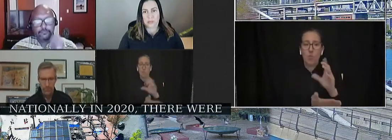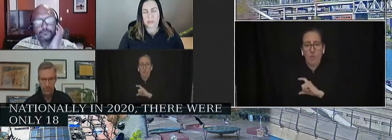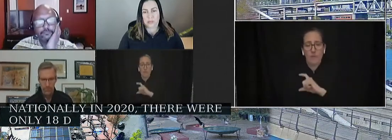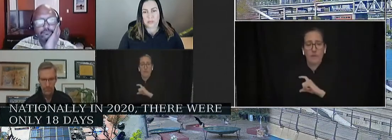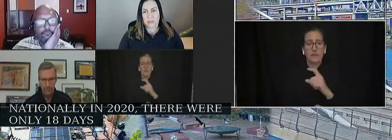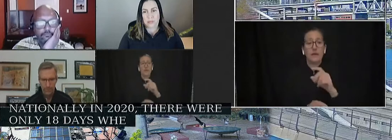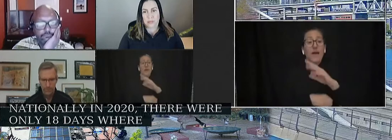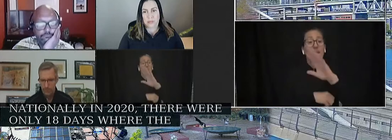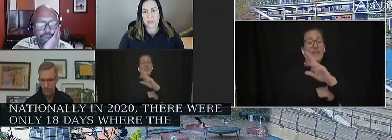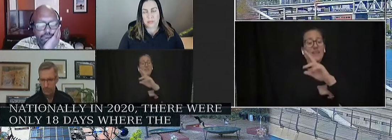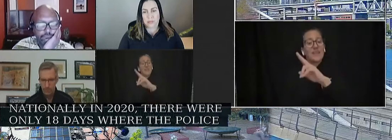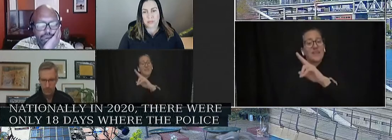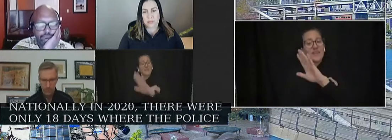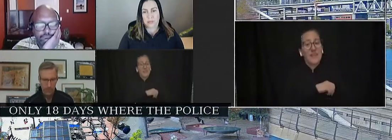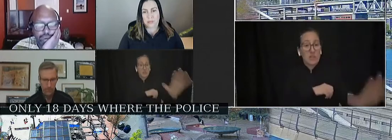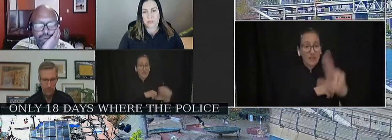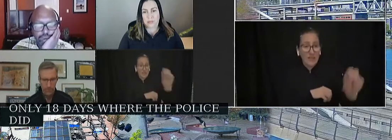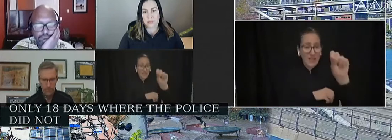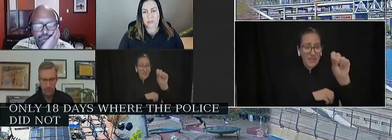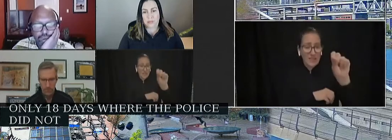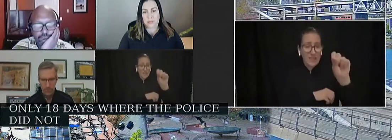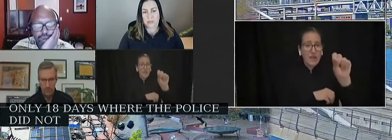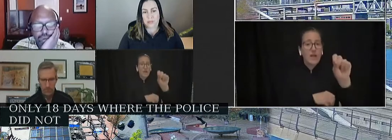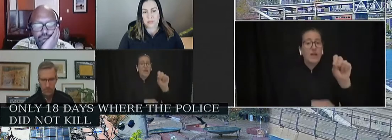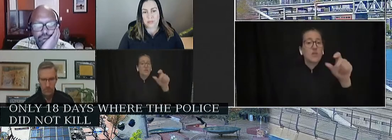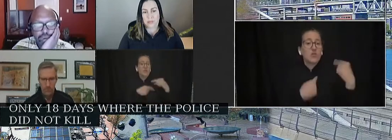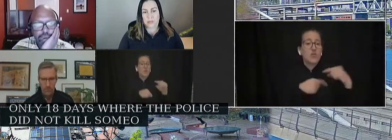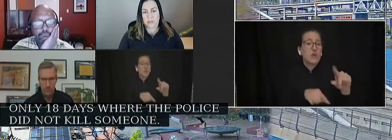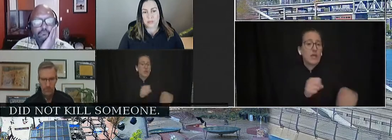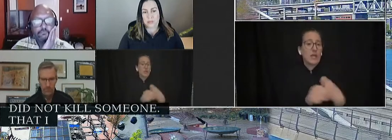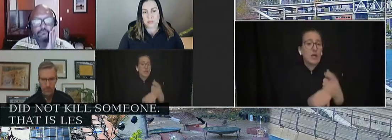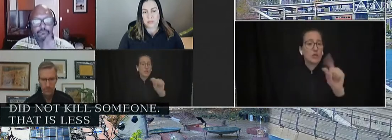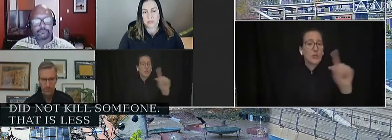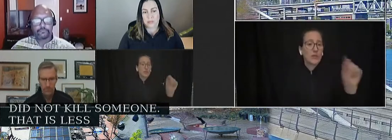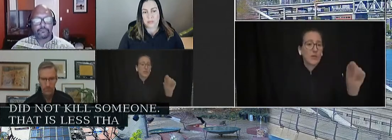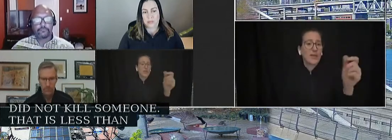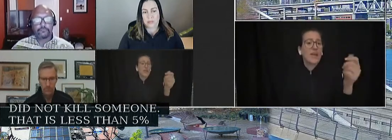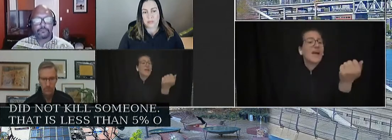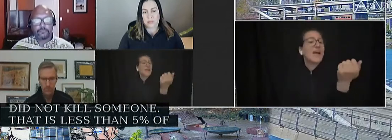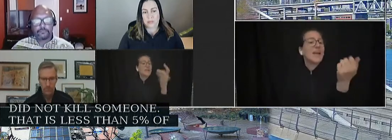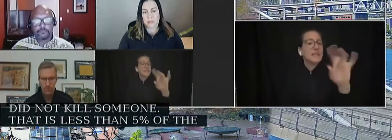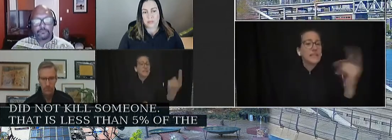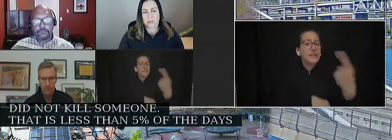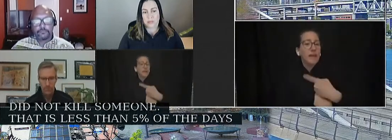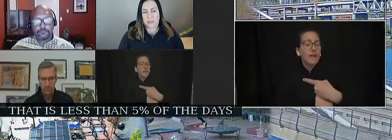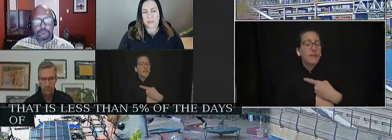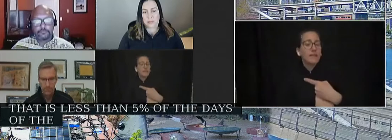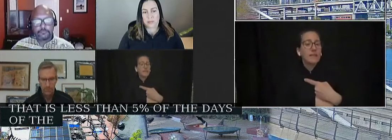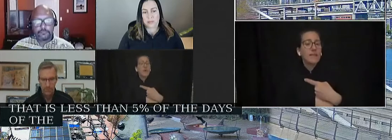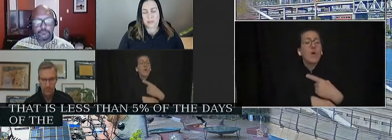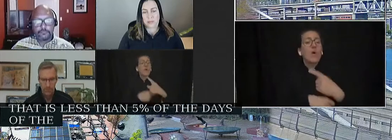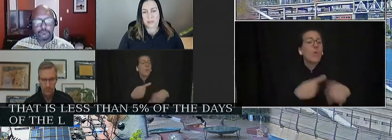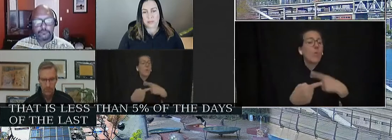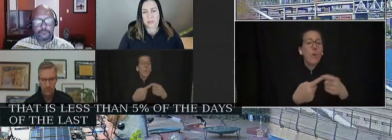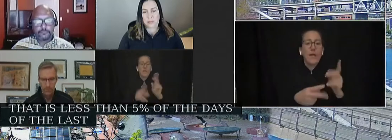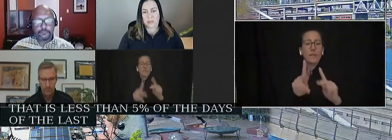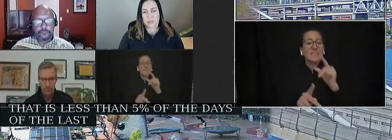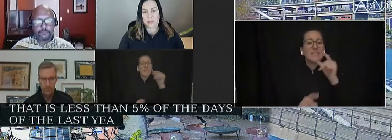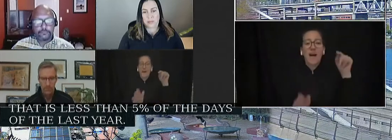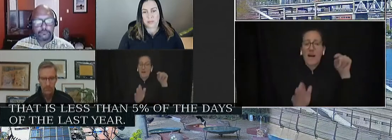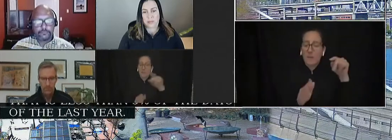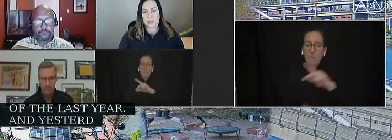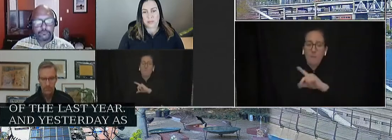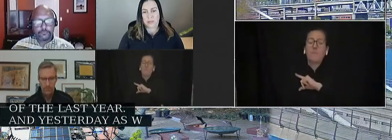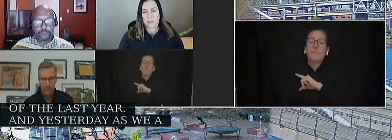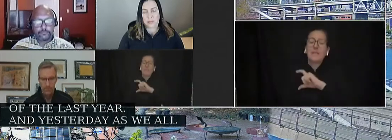police did not kill someone. That is less than 5% of the days of the last year. And yesterday, as we all know,